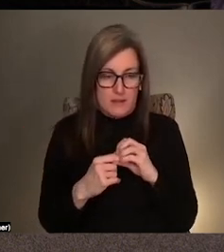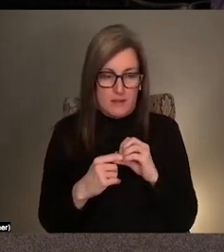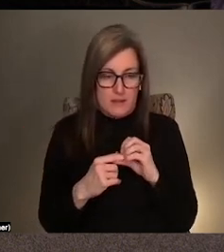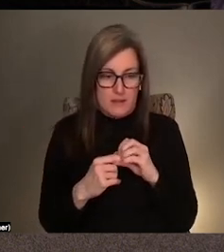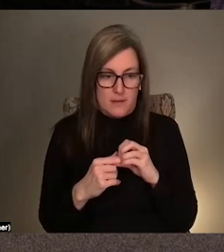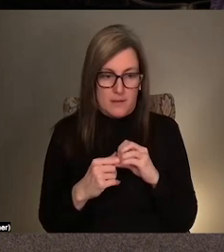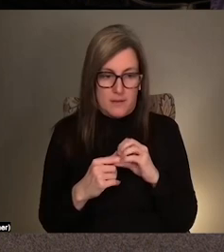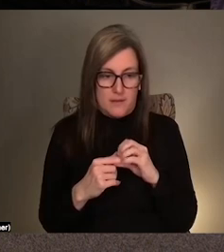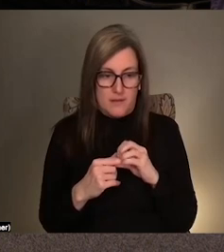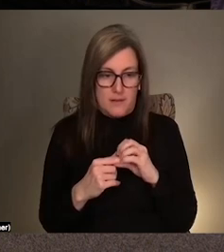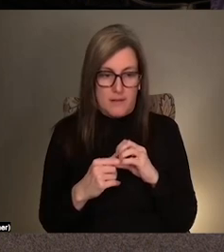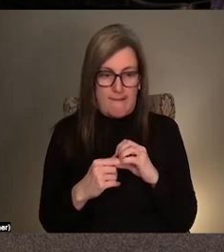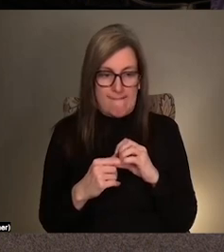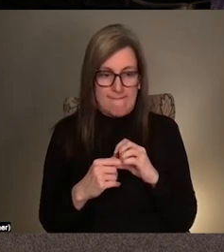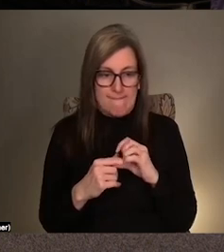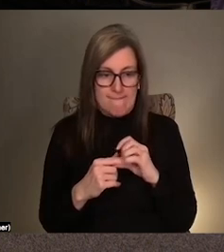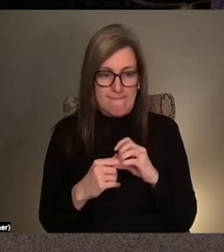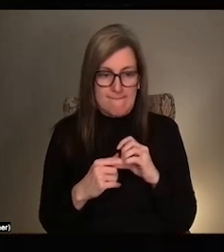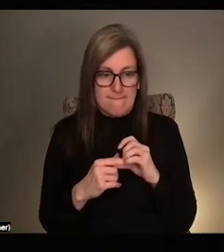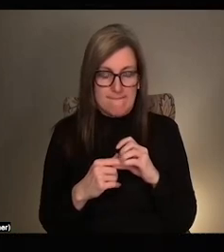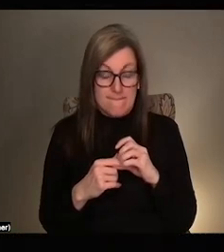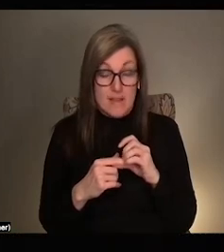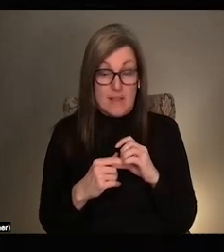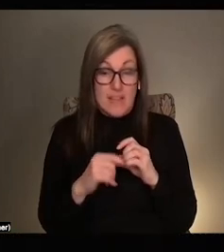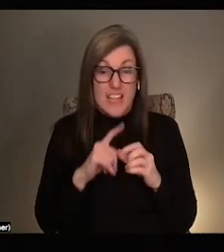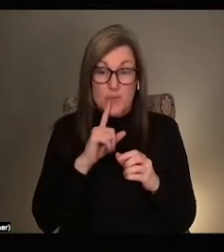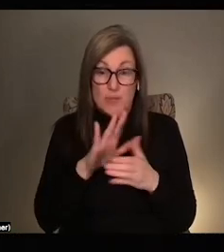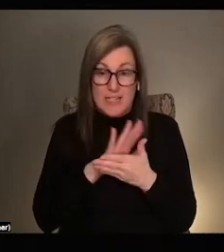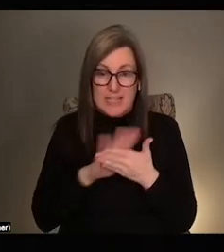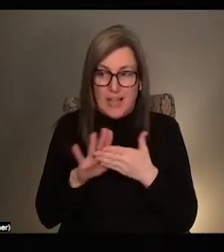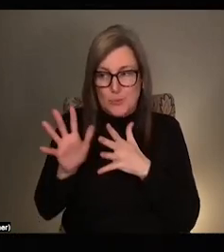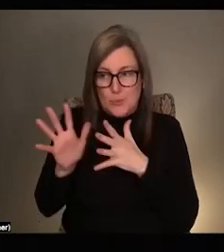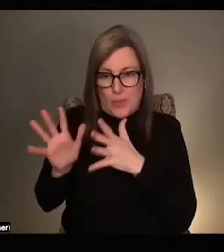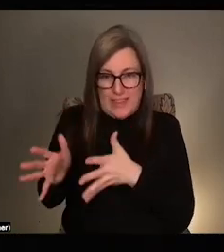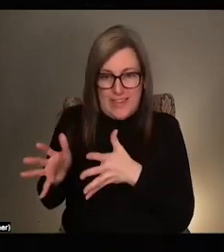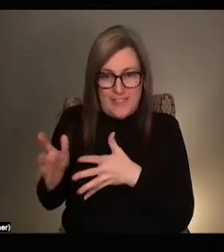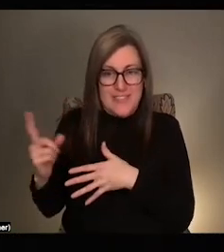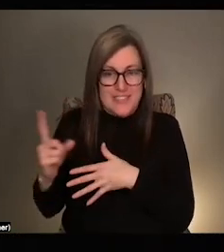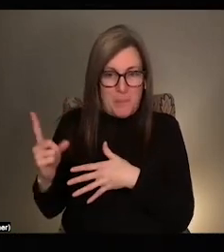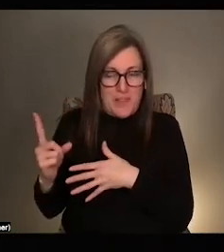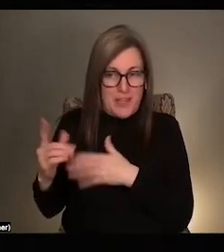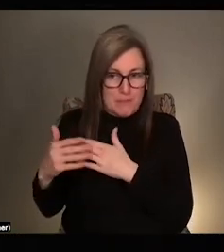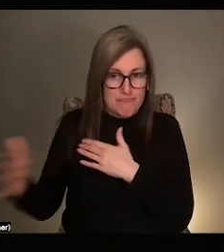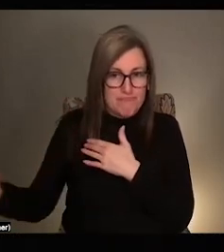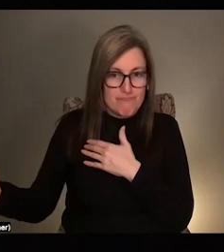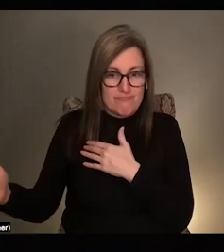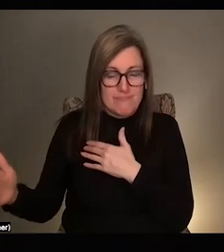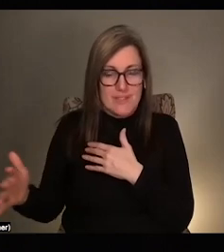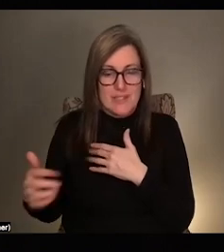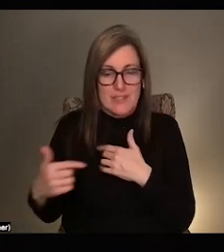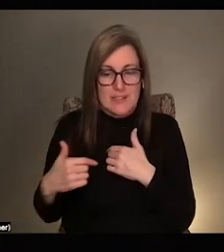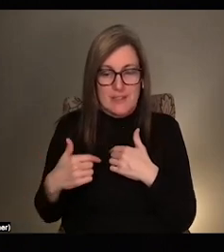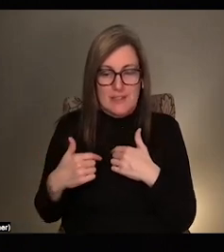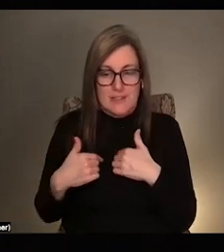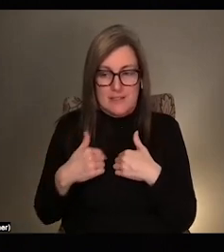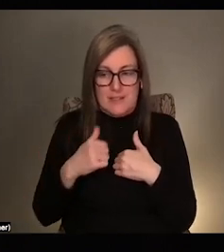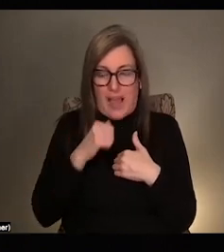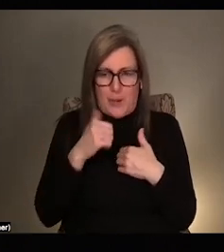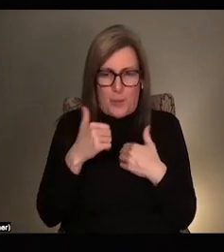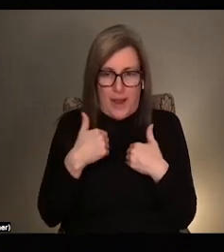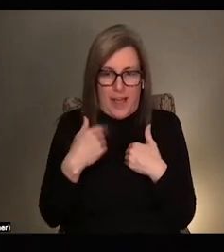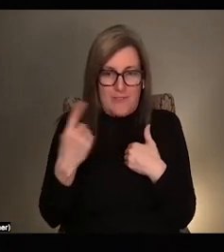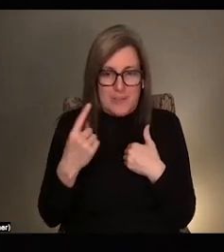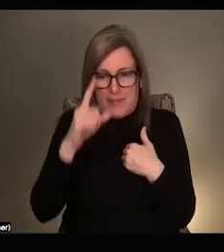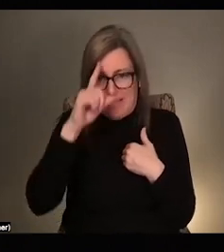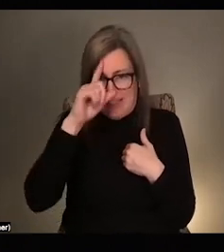like, it's really nice to leave things behind in institutions. Like, I don't have anything like super intellectual to say